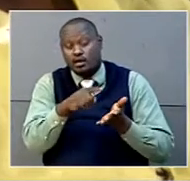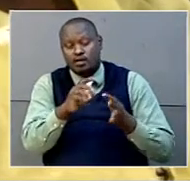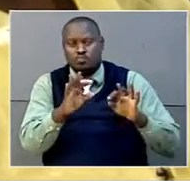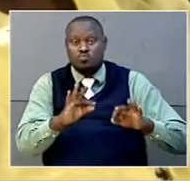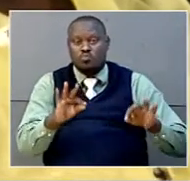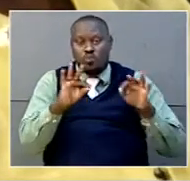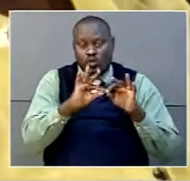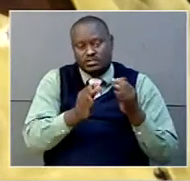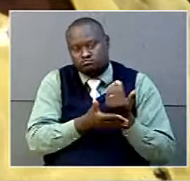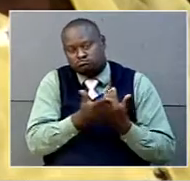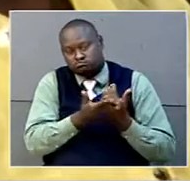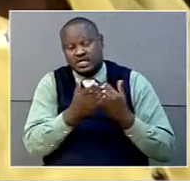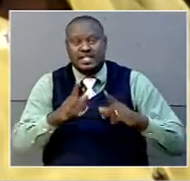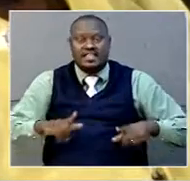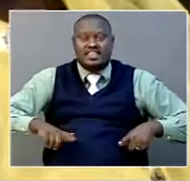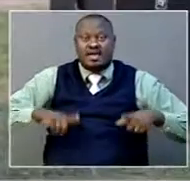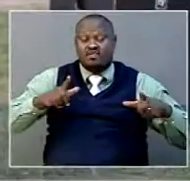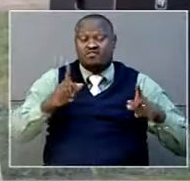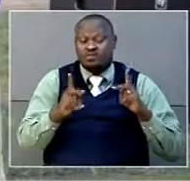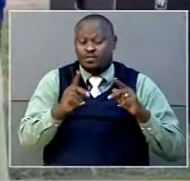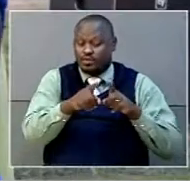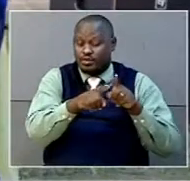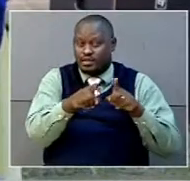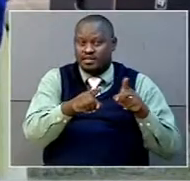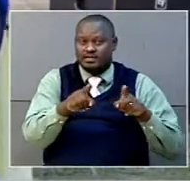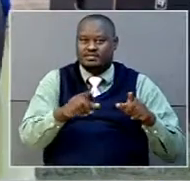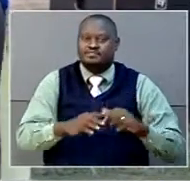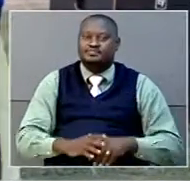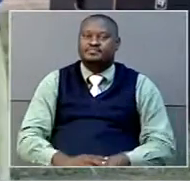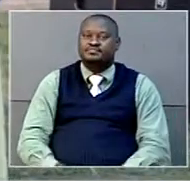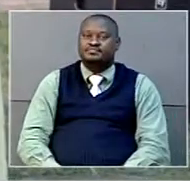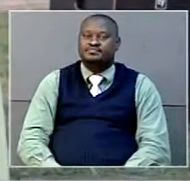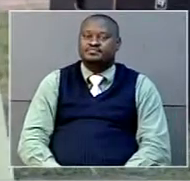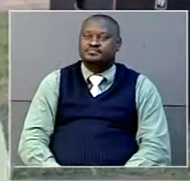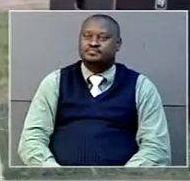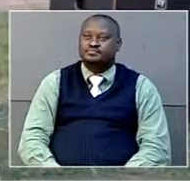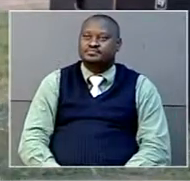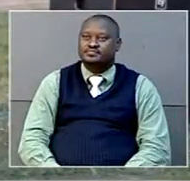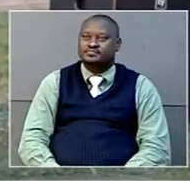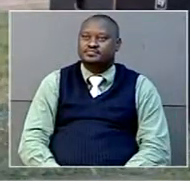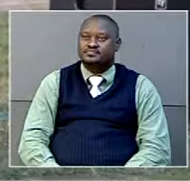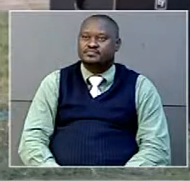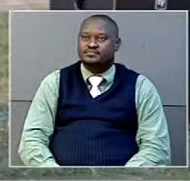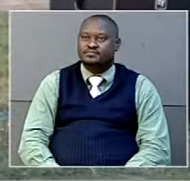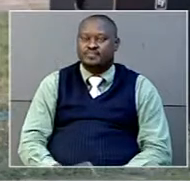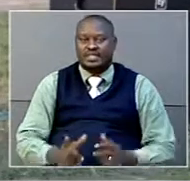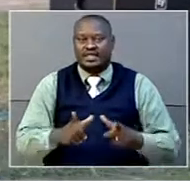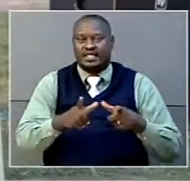Thank you very much.